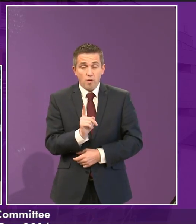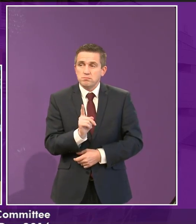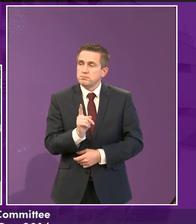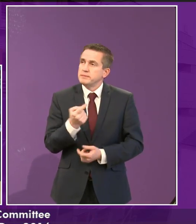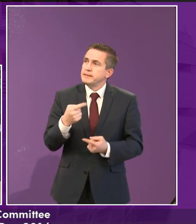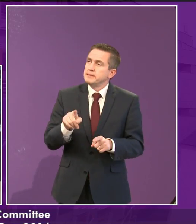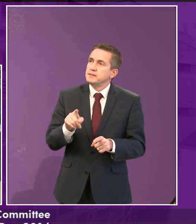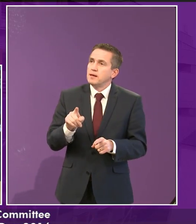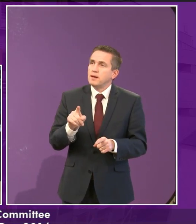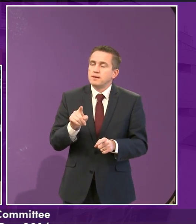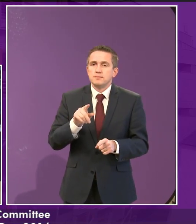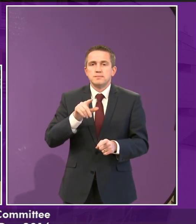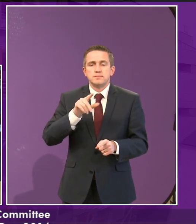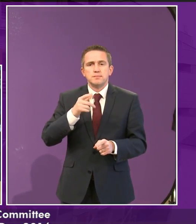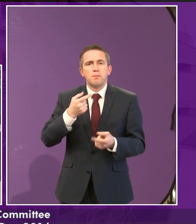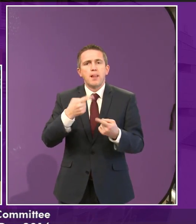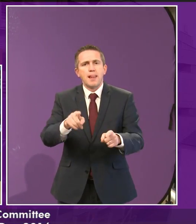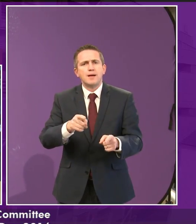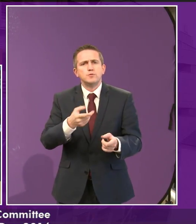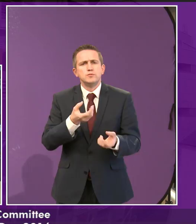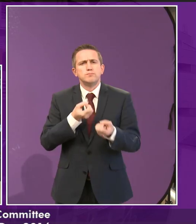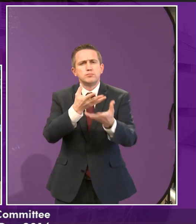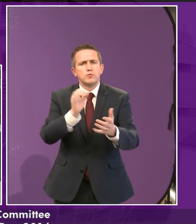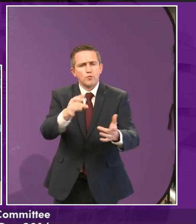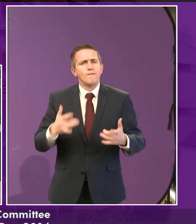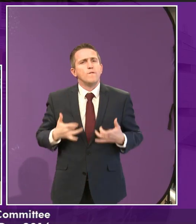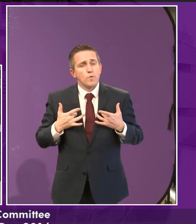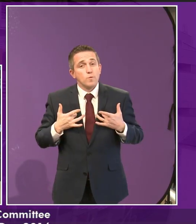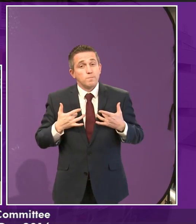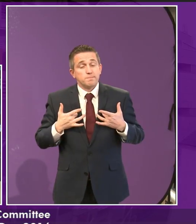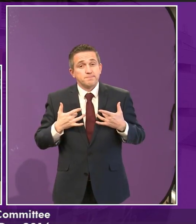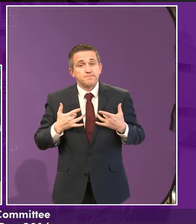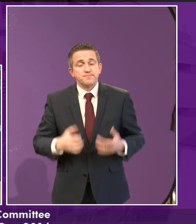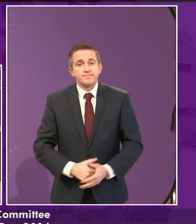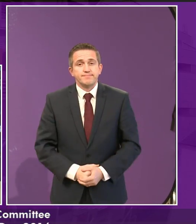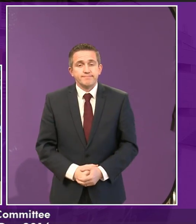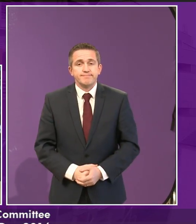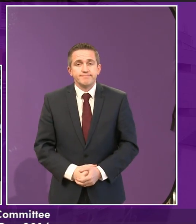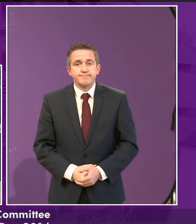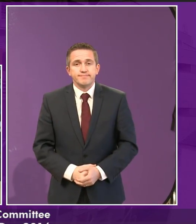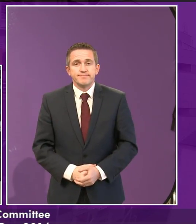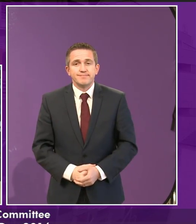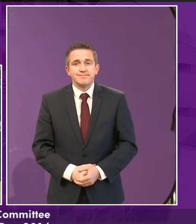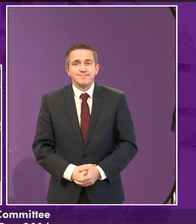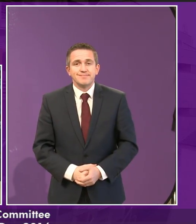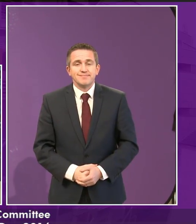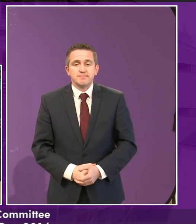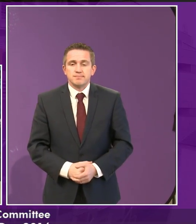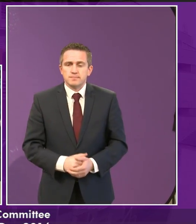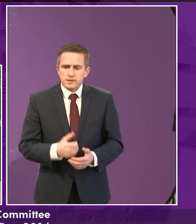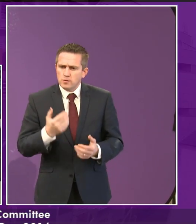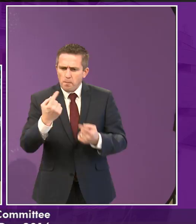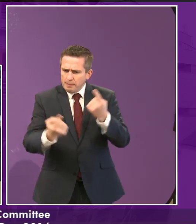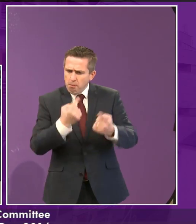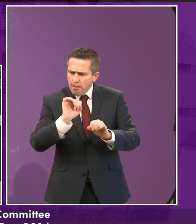like, is in everything you do, like, really, and you, like, can have your